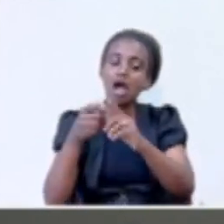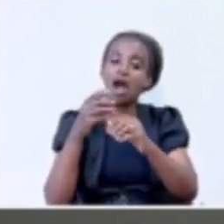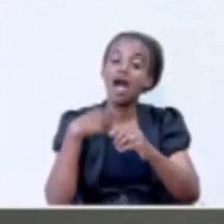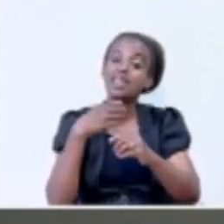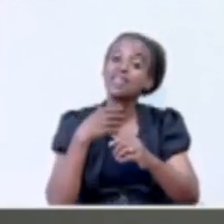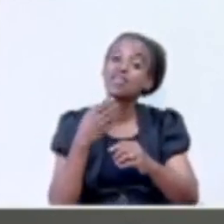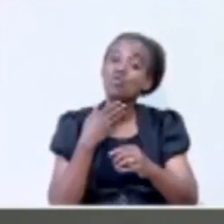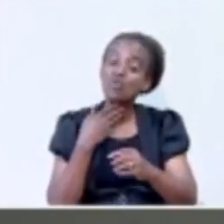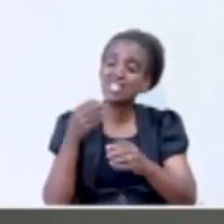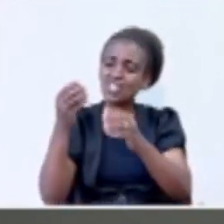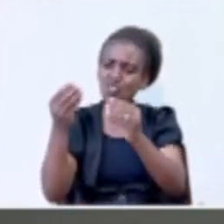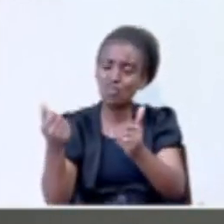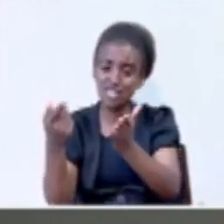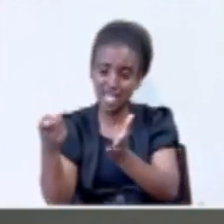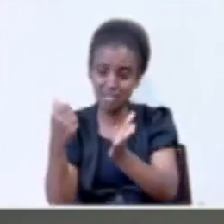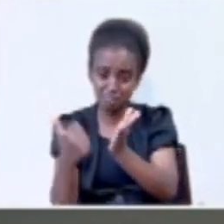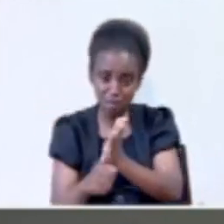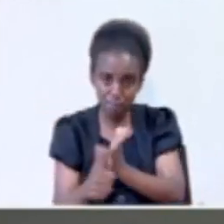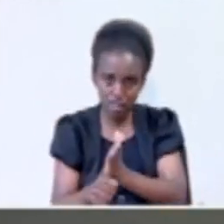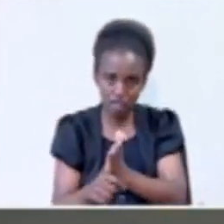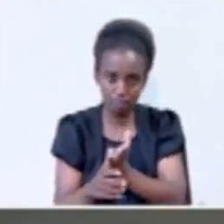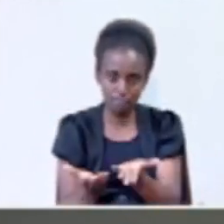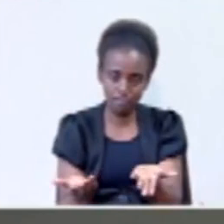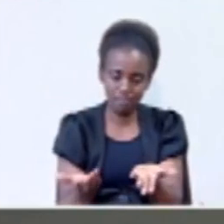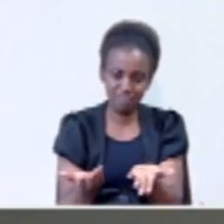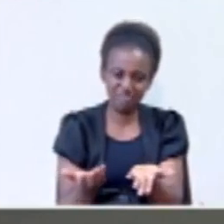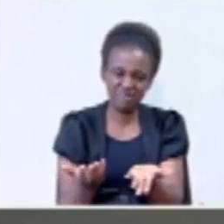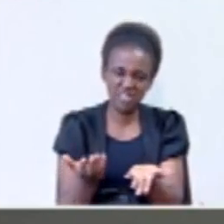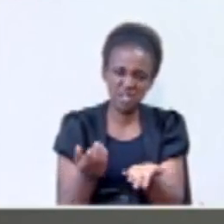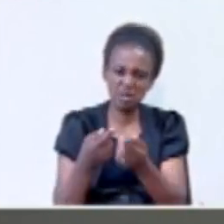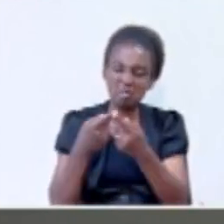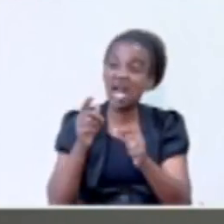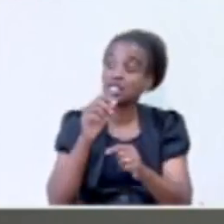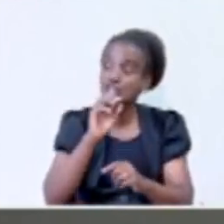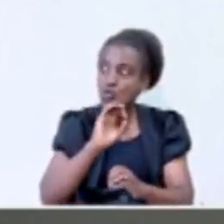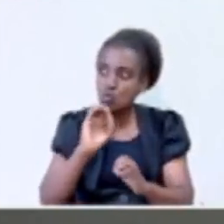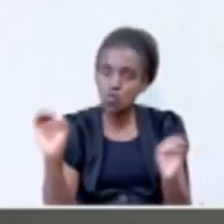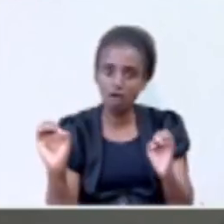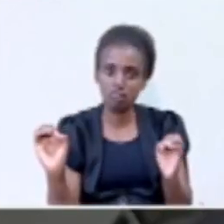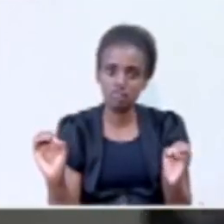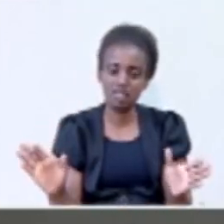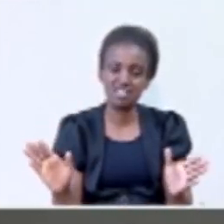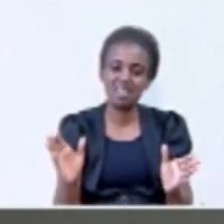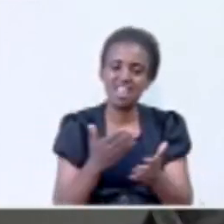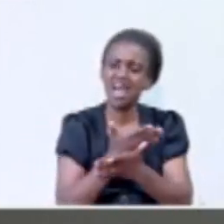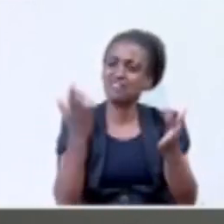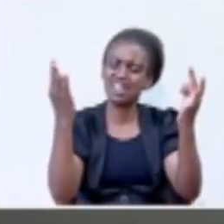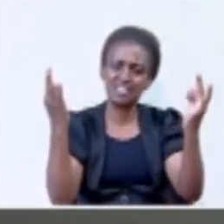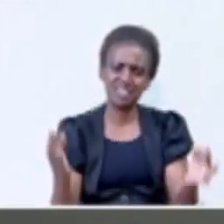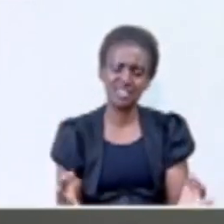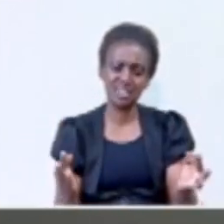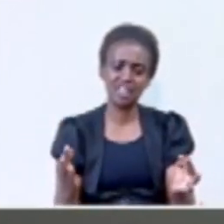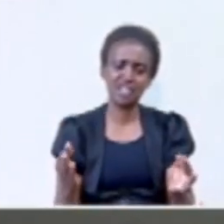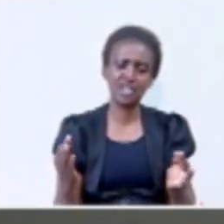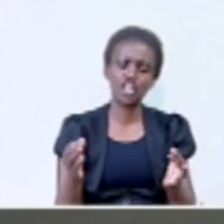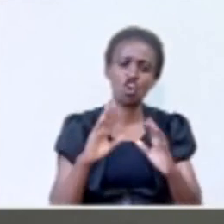they had dealt with the problem or are dealing with the problem. They are not. So, everything comes